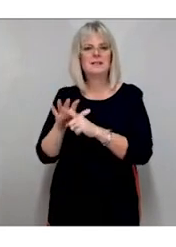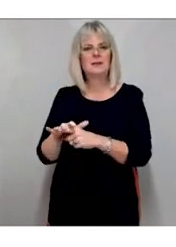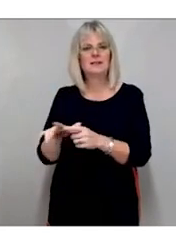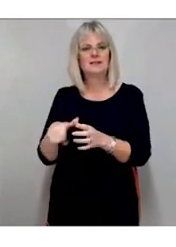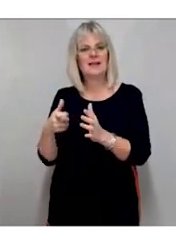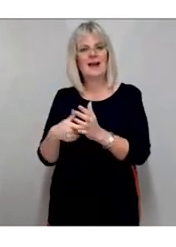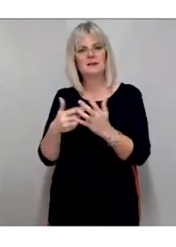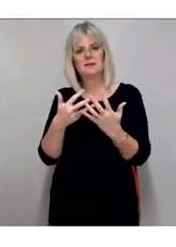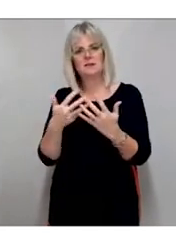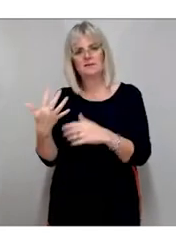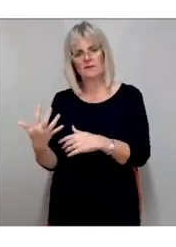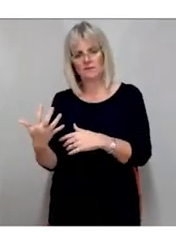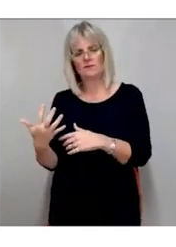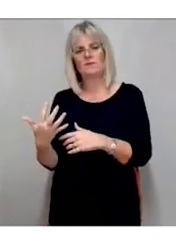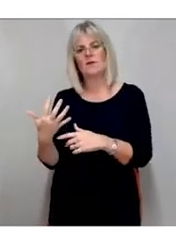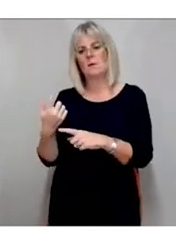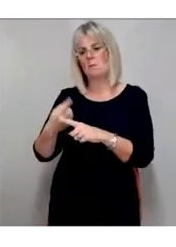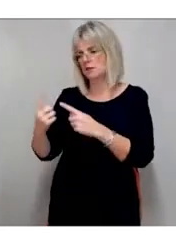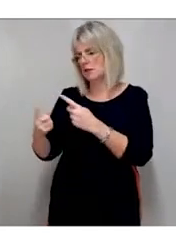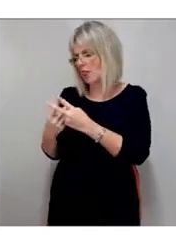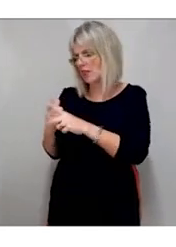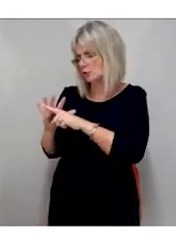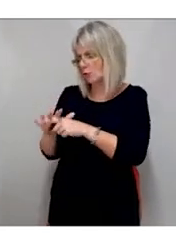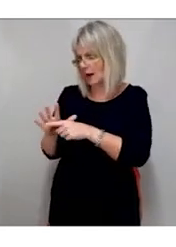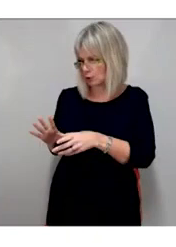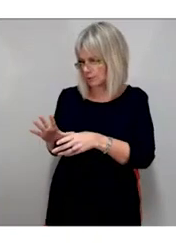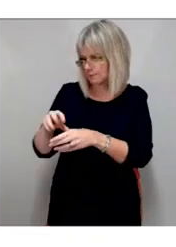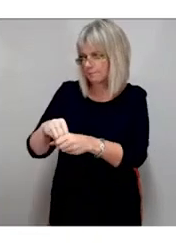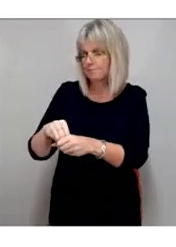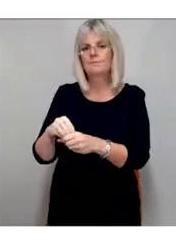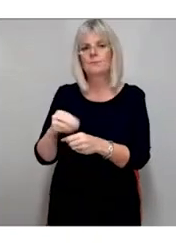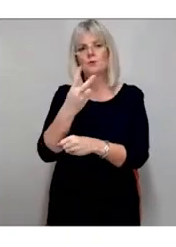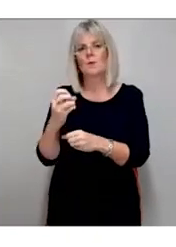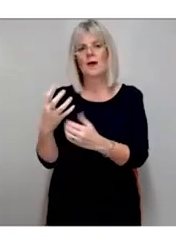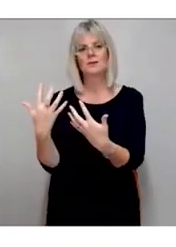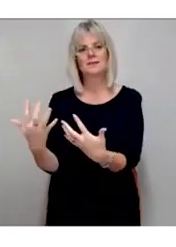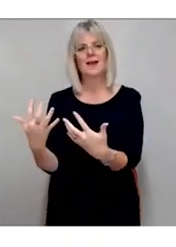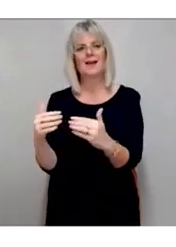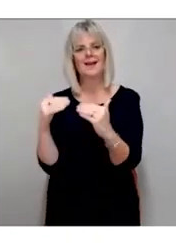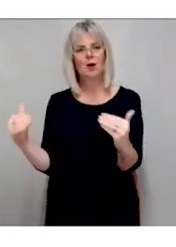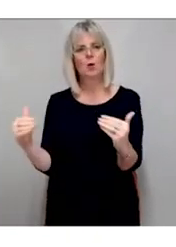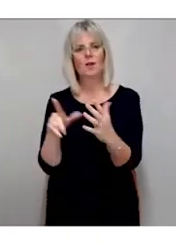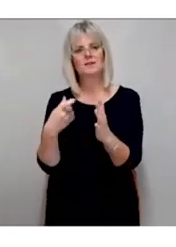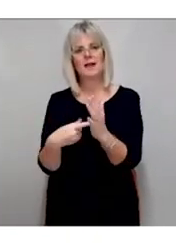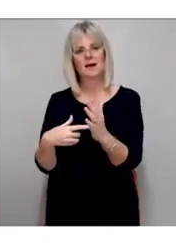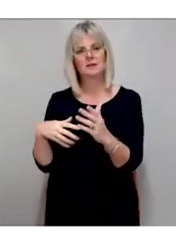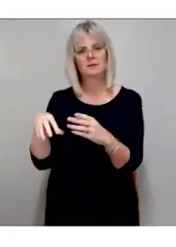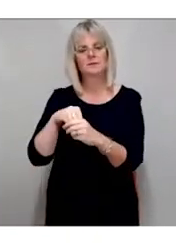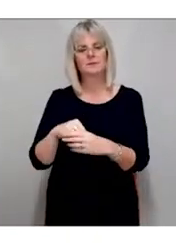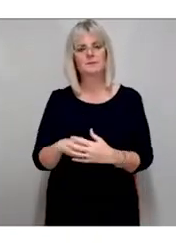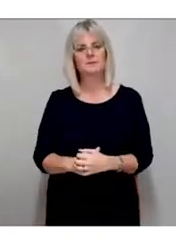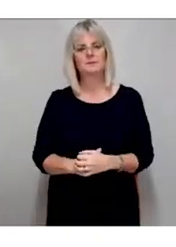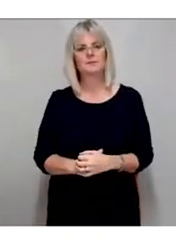merged into the UK Equality Act in 2010. Legislation intended to protect disabled